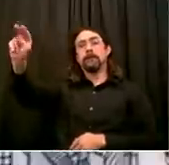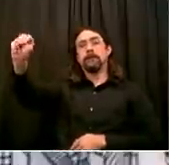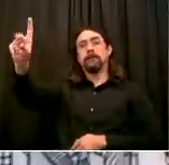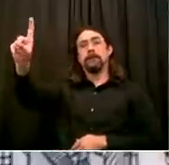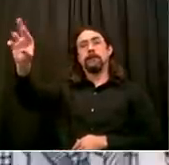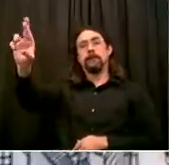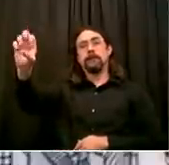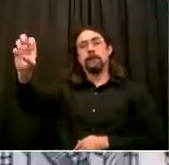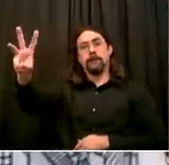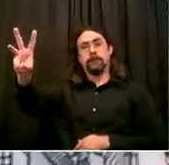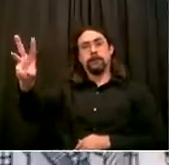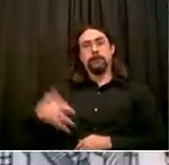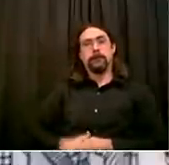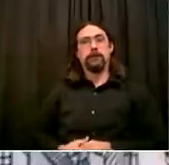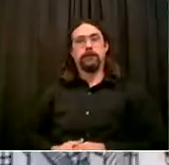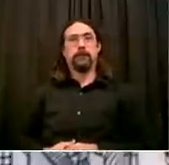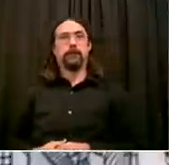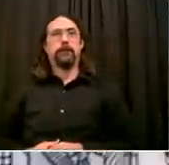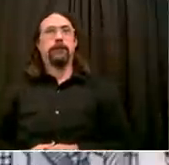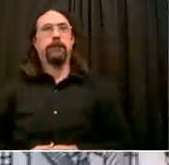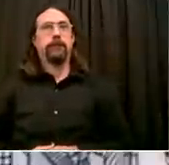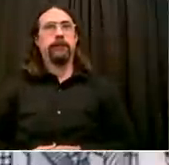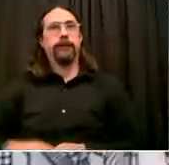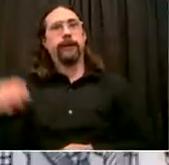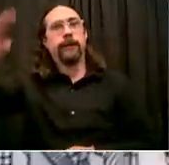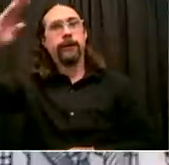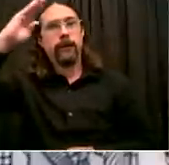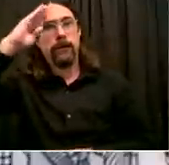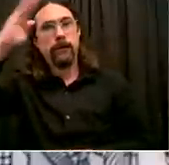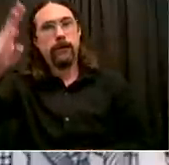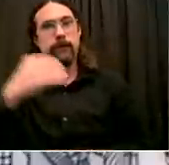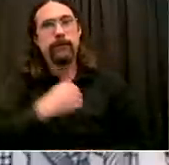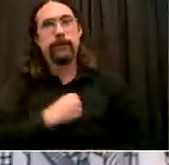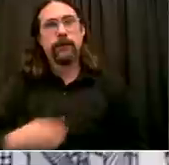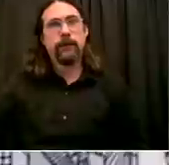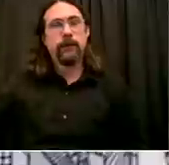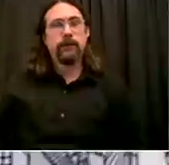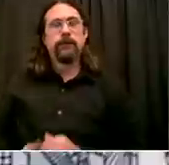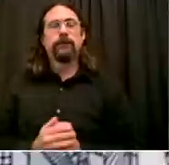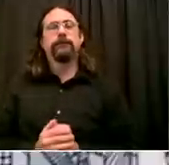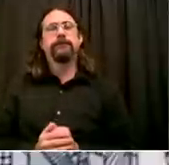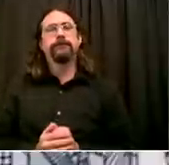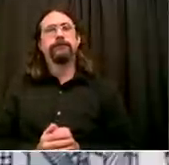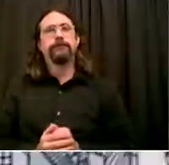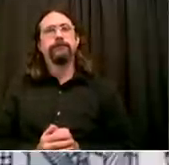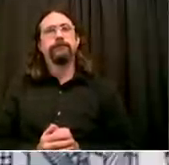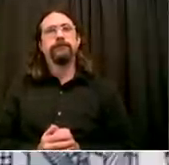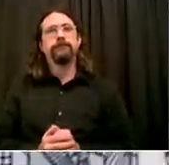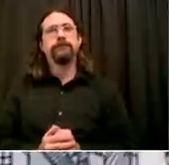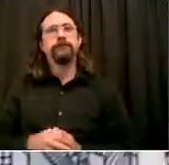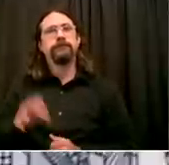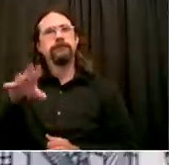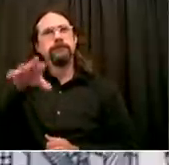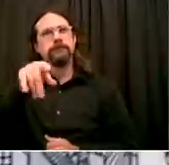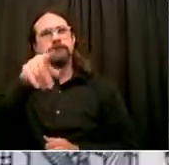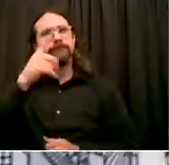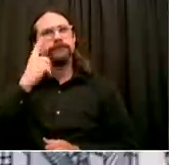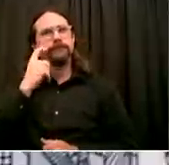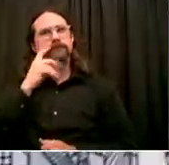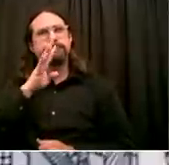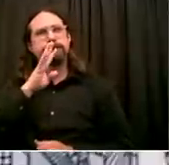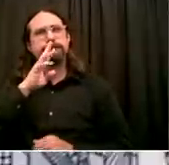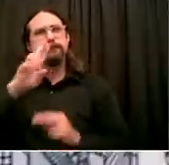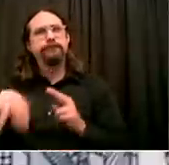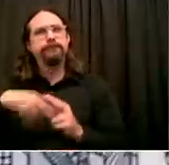you've also described this as a critical week. We're now at Thursday. Is leveling off enough to end these shutdowns